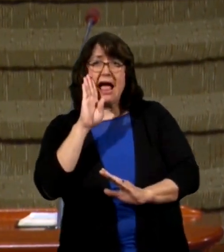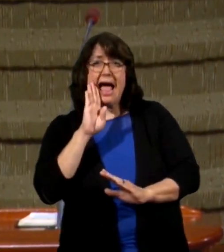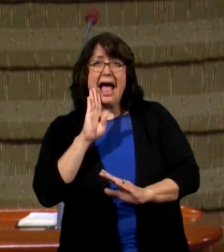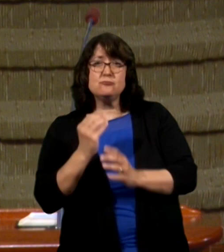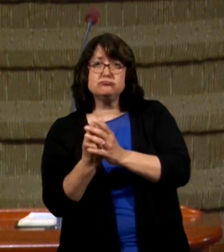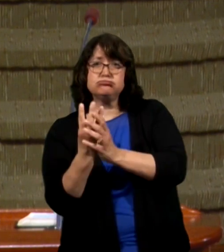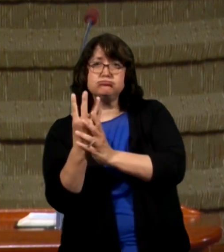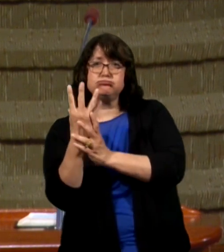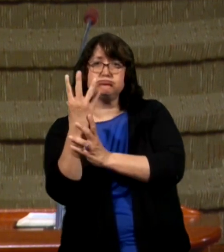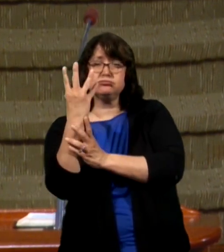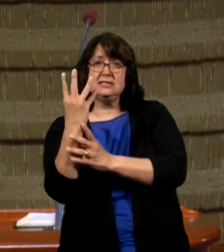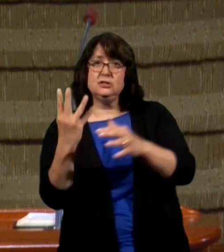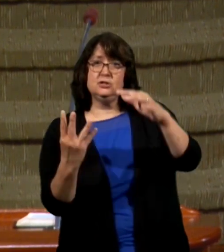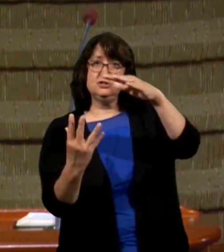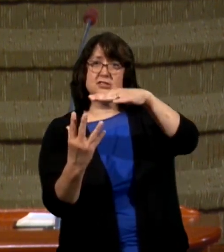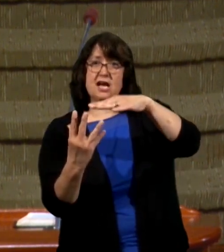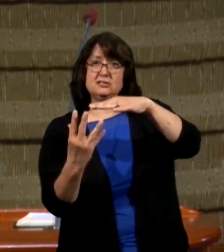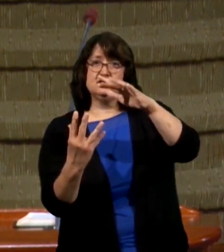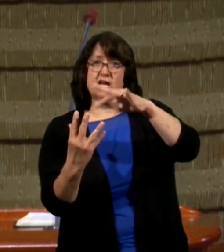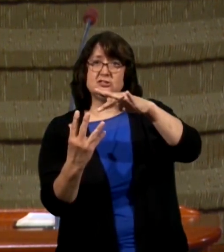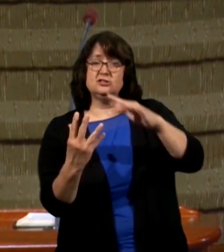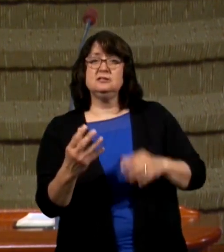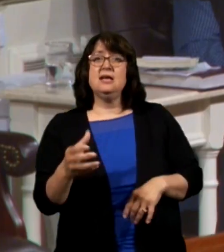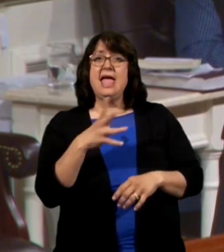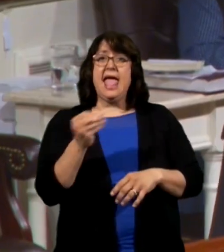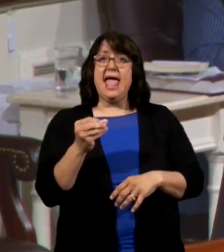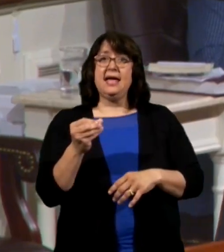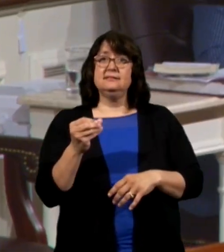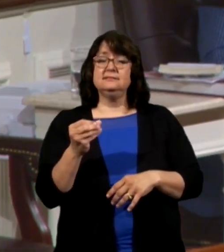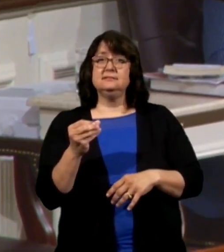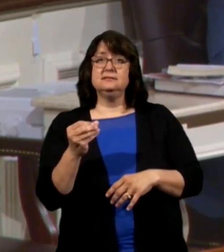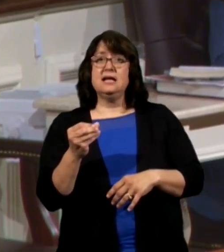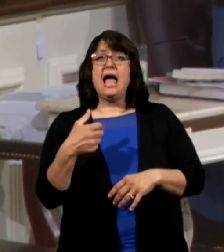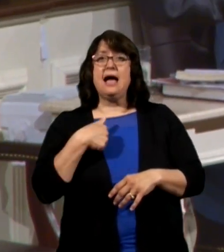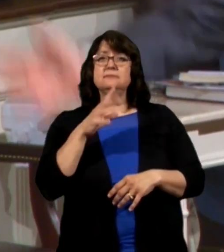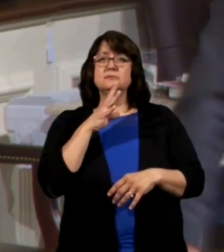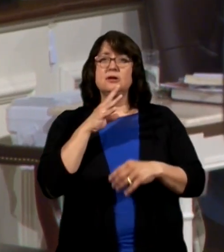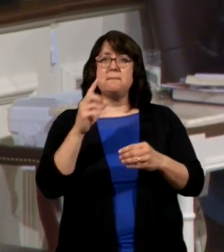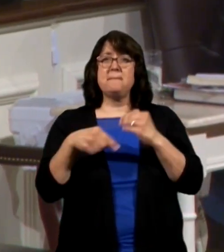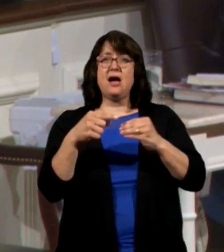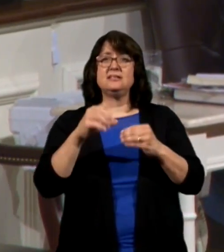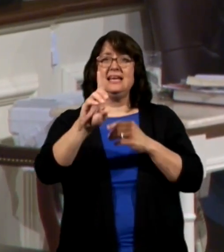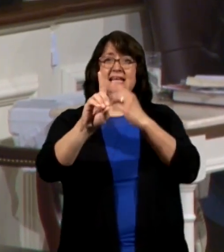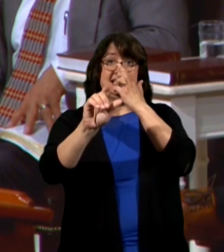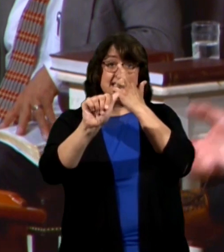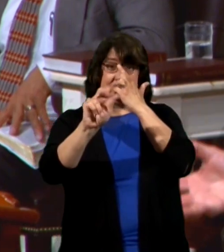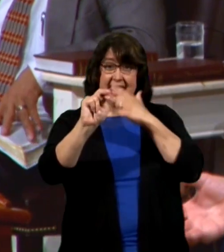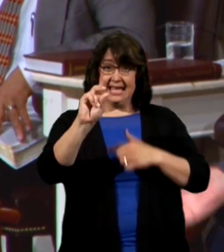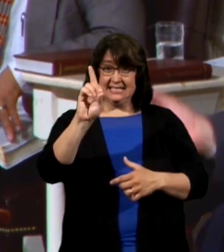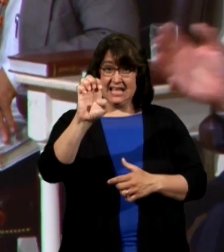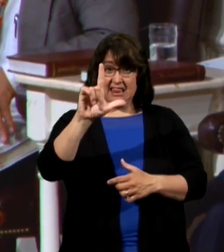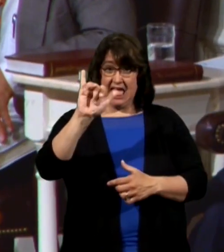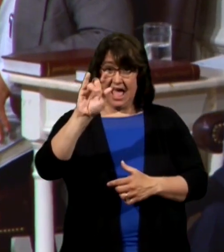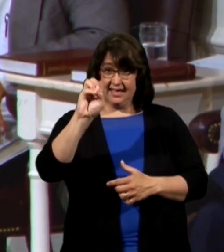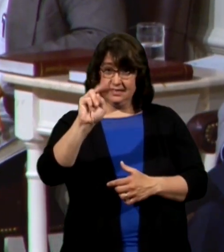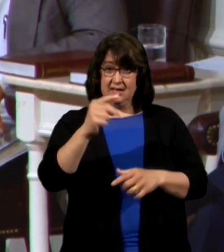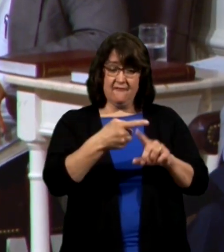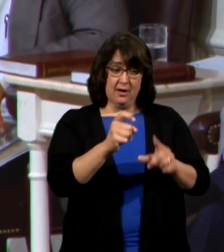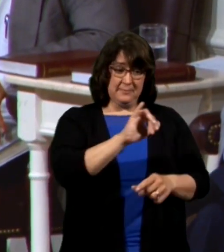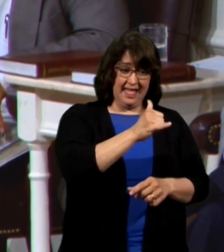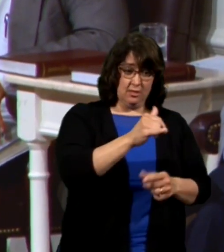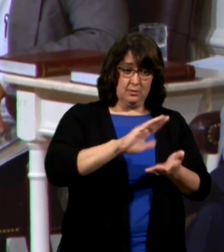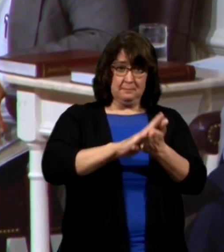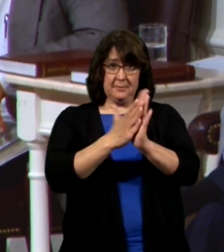you can just touch it kick it with your foot and I use the illustration of a dandelion when it goes from yellow to gray